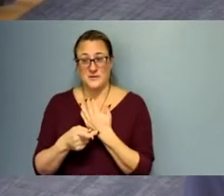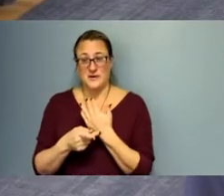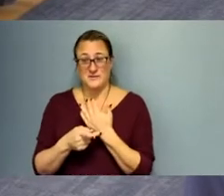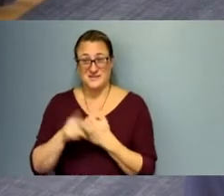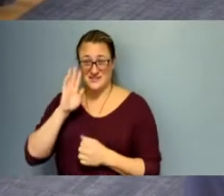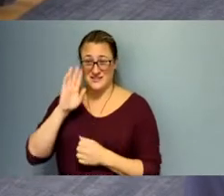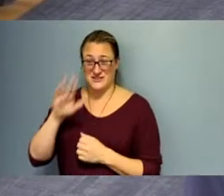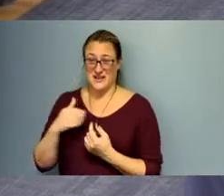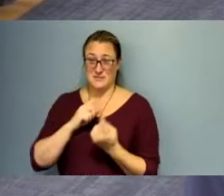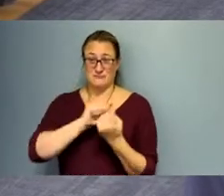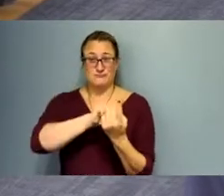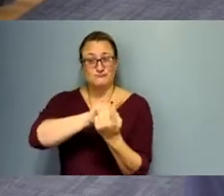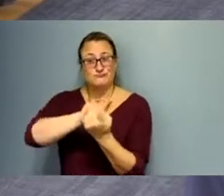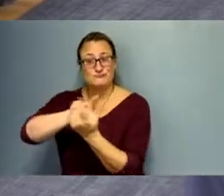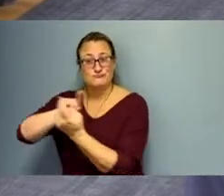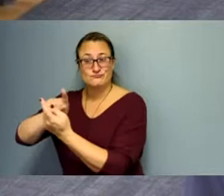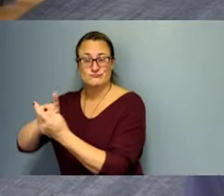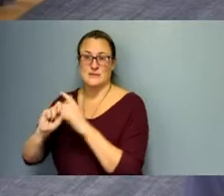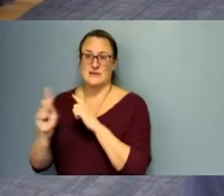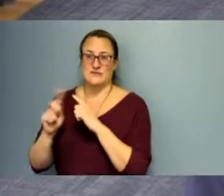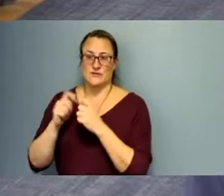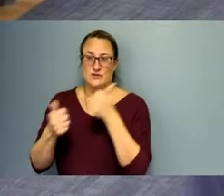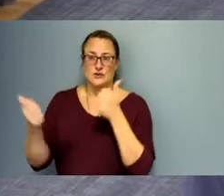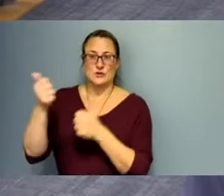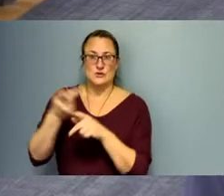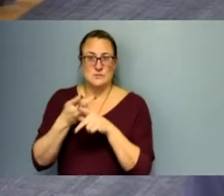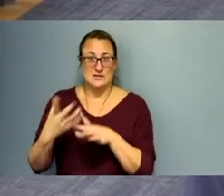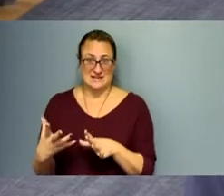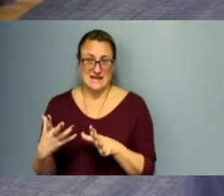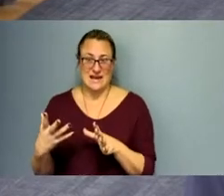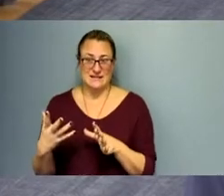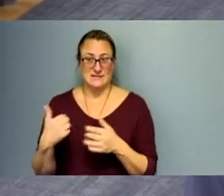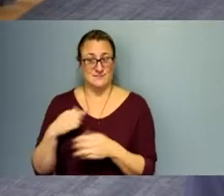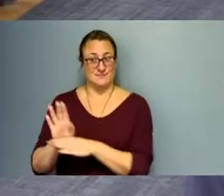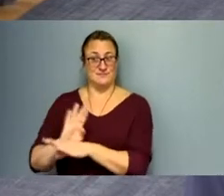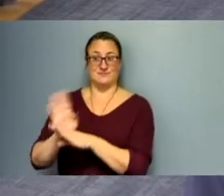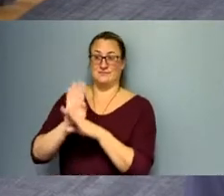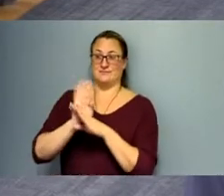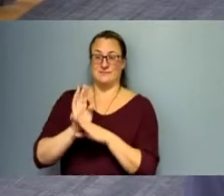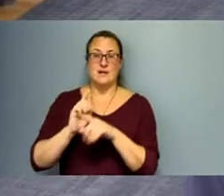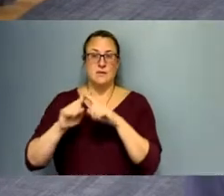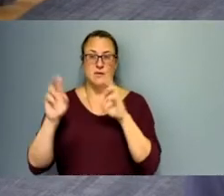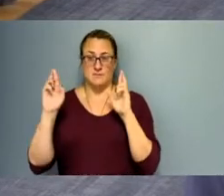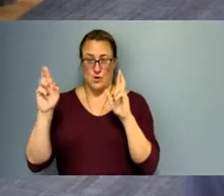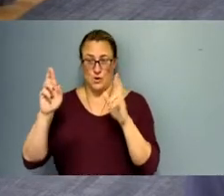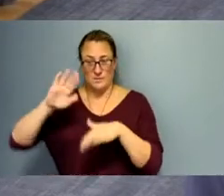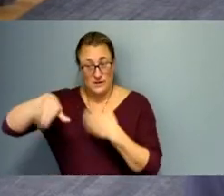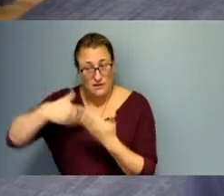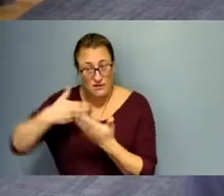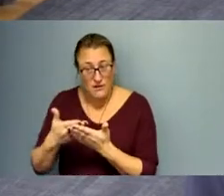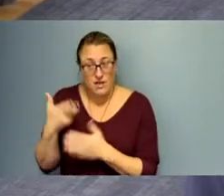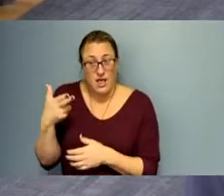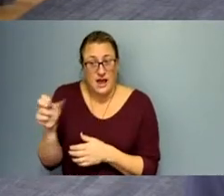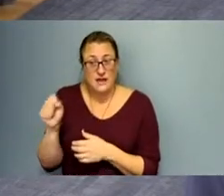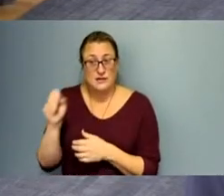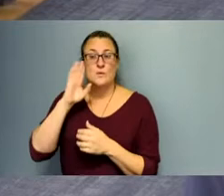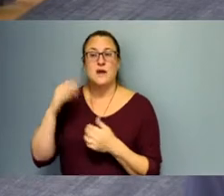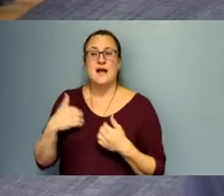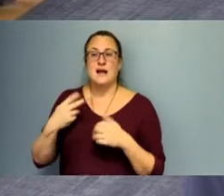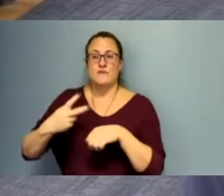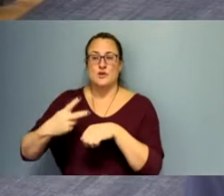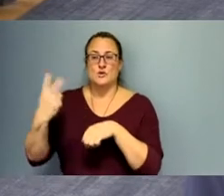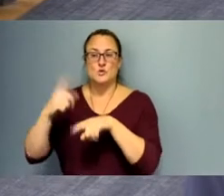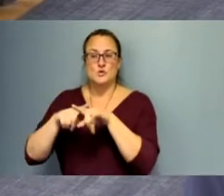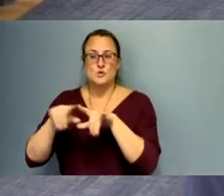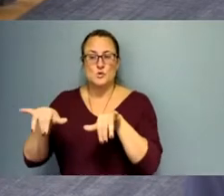superintendents. My goal is to have every single high school in this county to have a dual enrollment program. Why? Because it gives a student